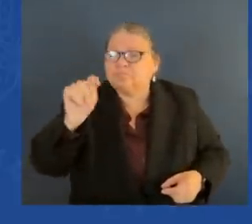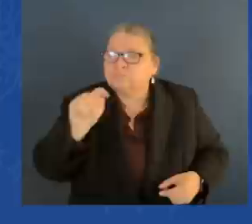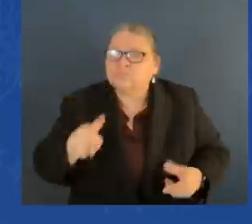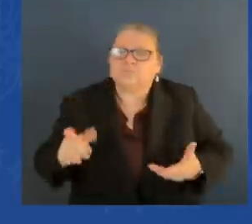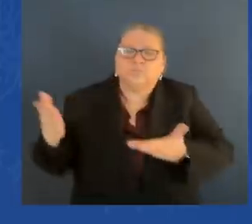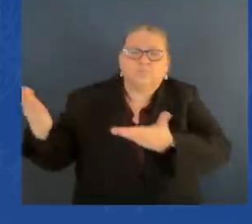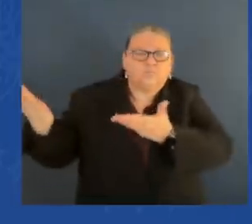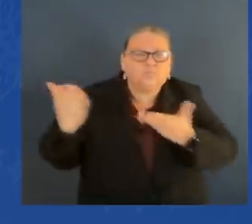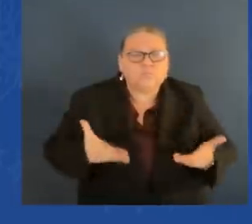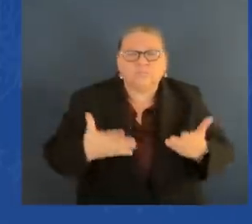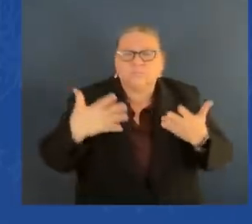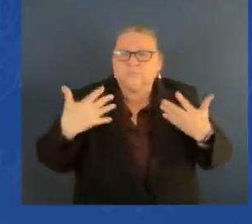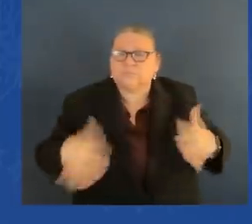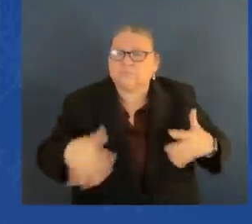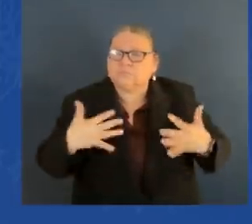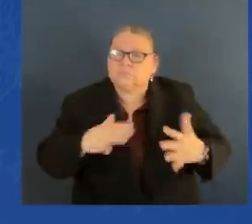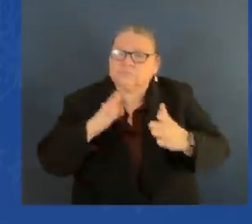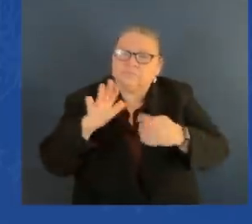moments.